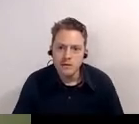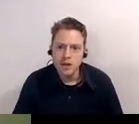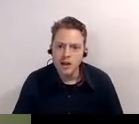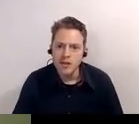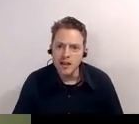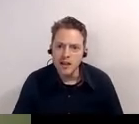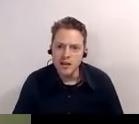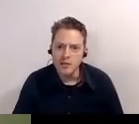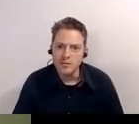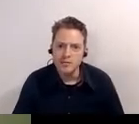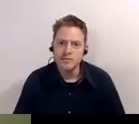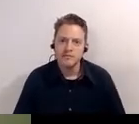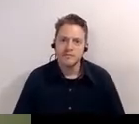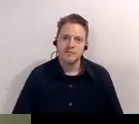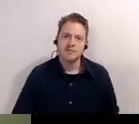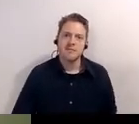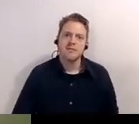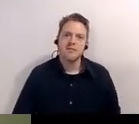thank you john thank you